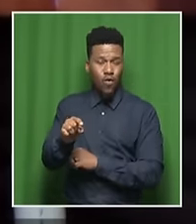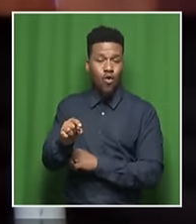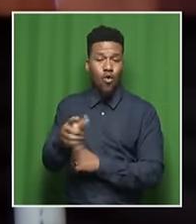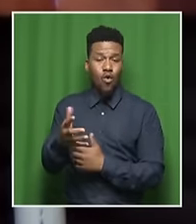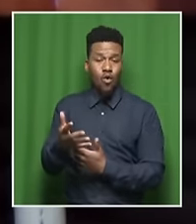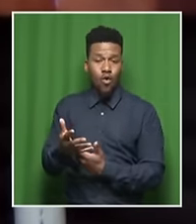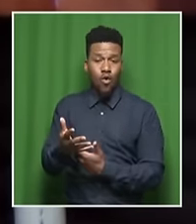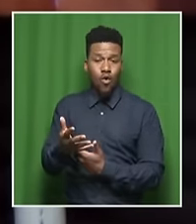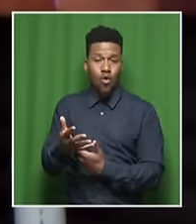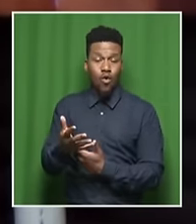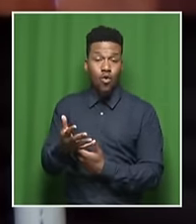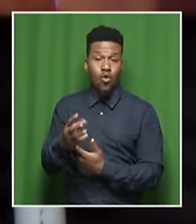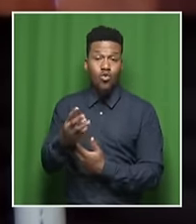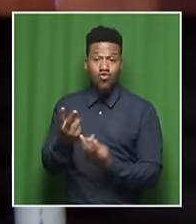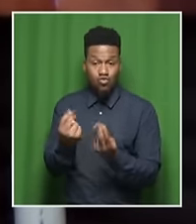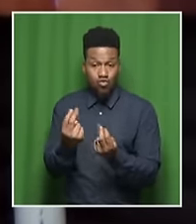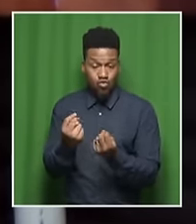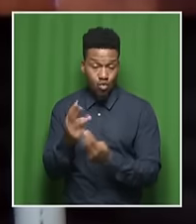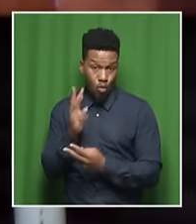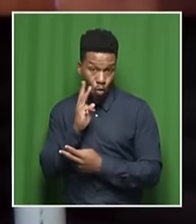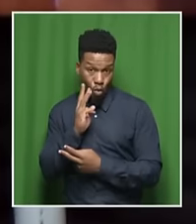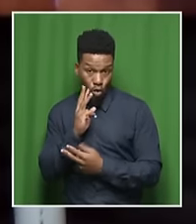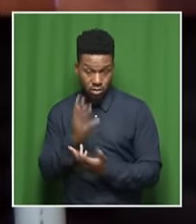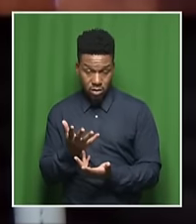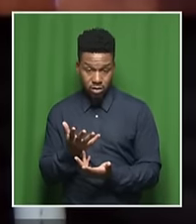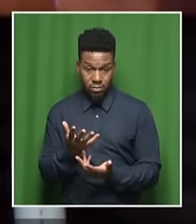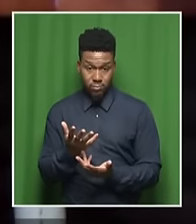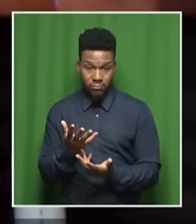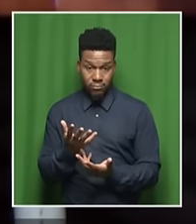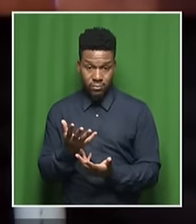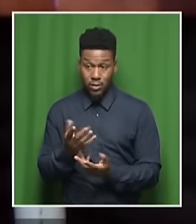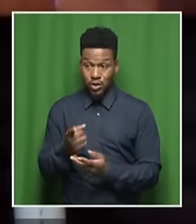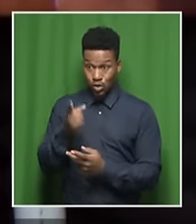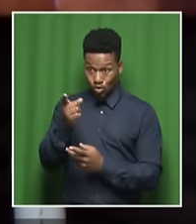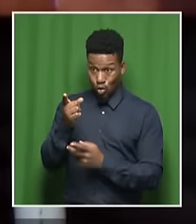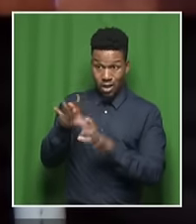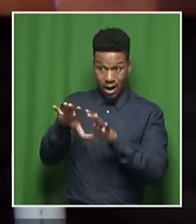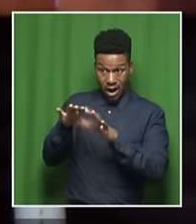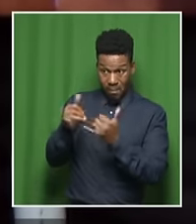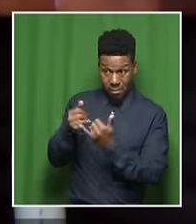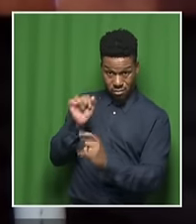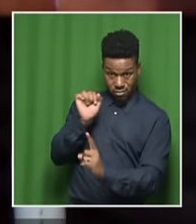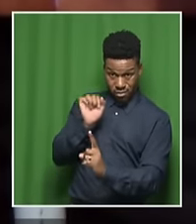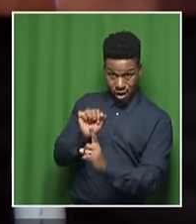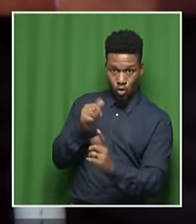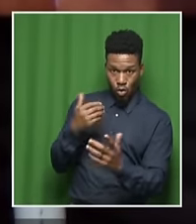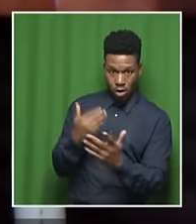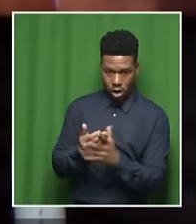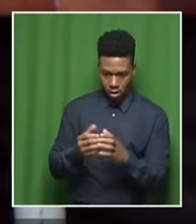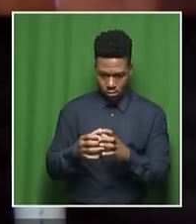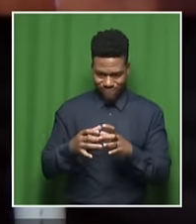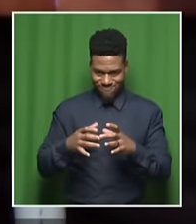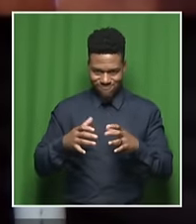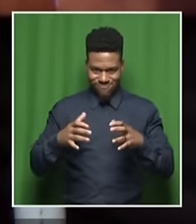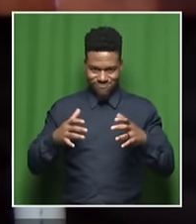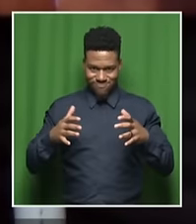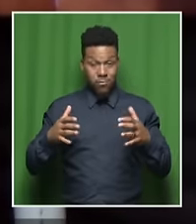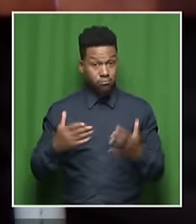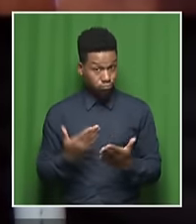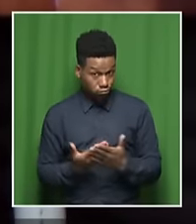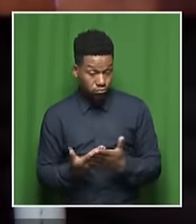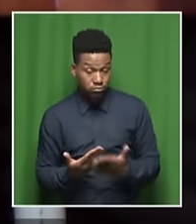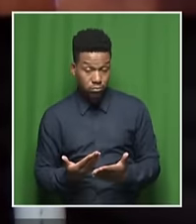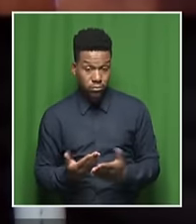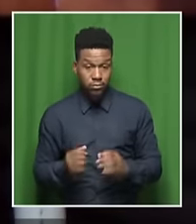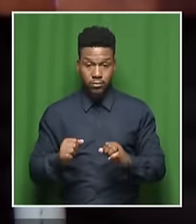or the size of the market for new water. So that's the size that Hamotso's company can potentially grow into, 25 billion cubic meters.